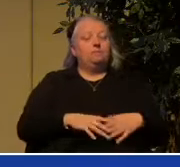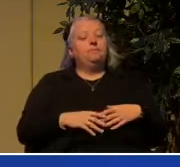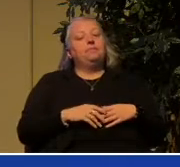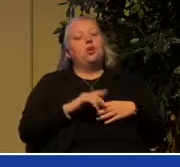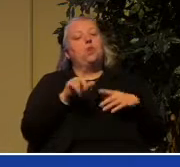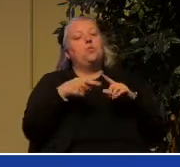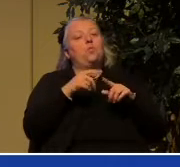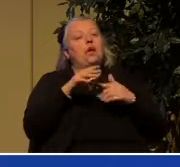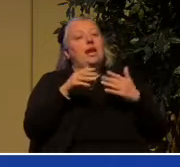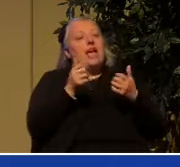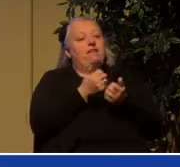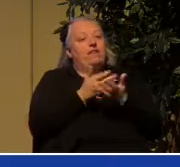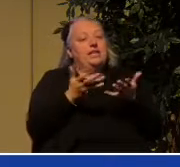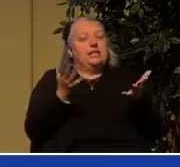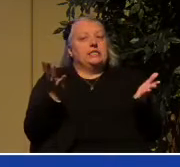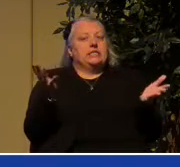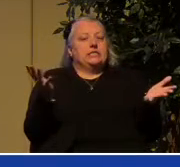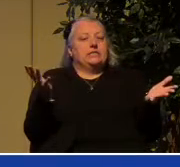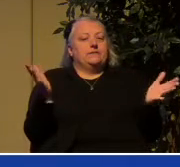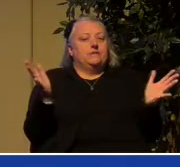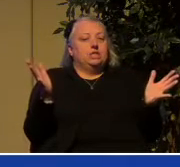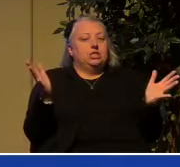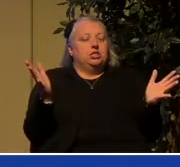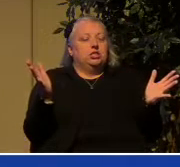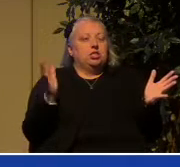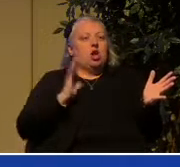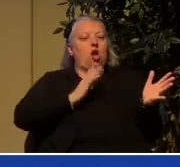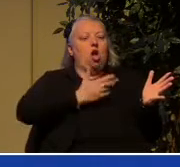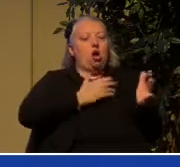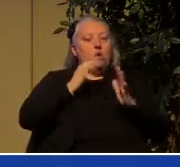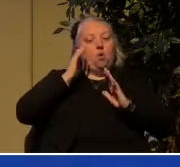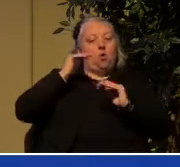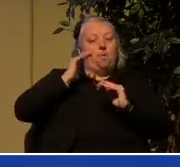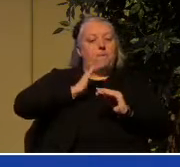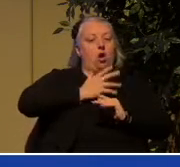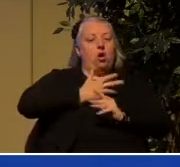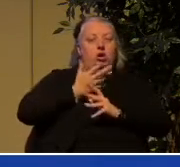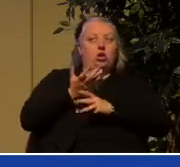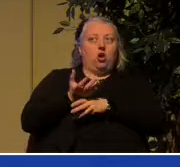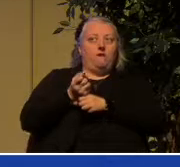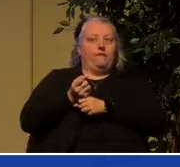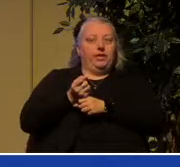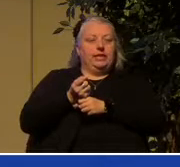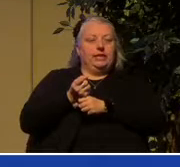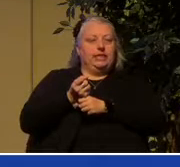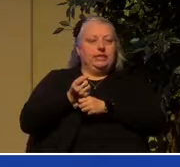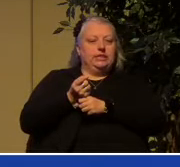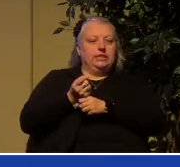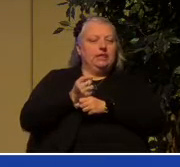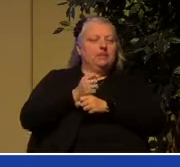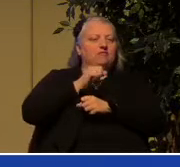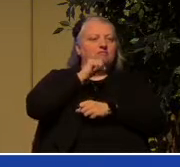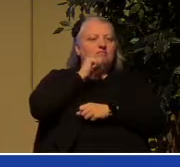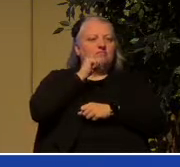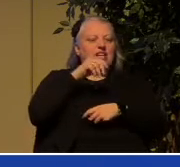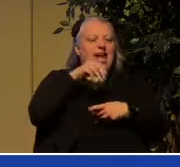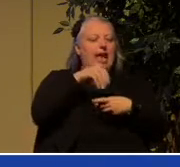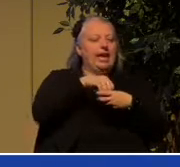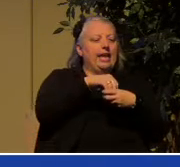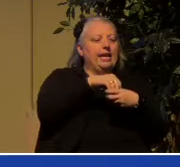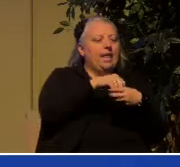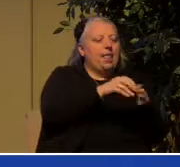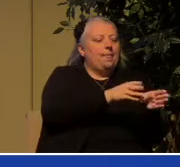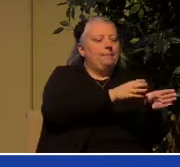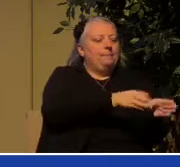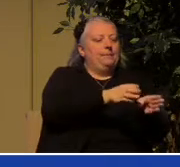done, our hope and our confidence ultimately are not in the buckets that God uses